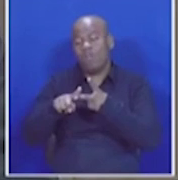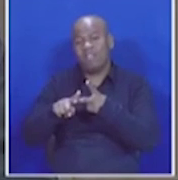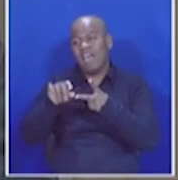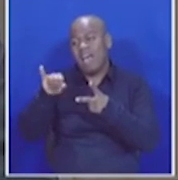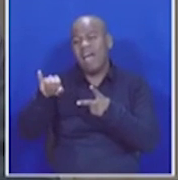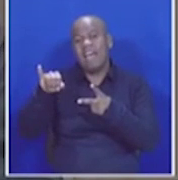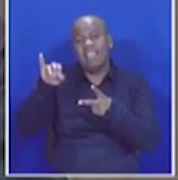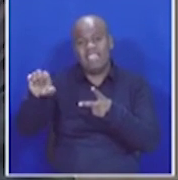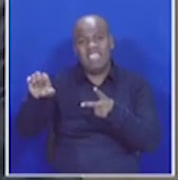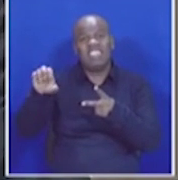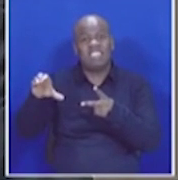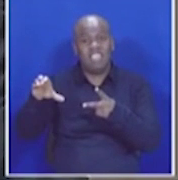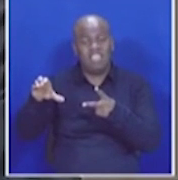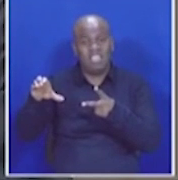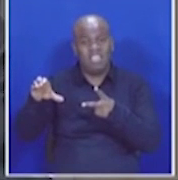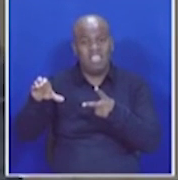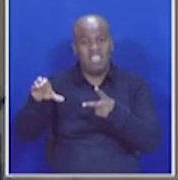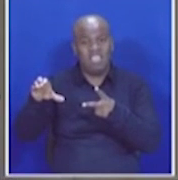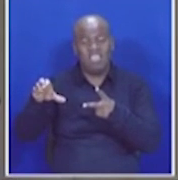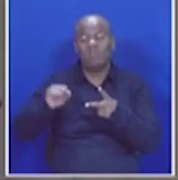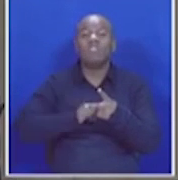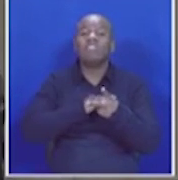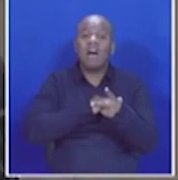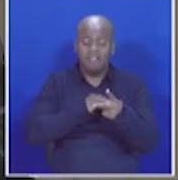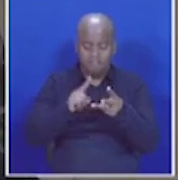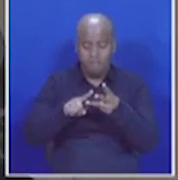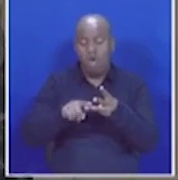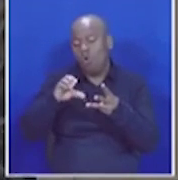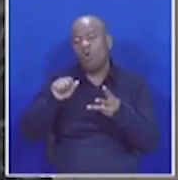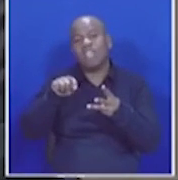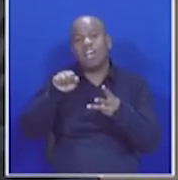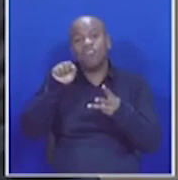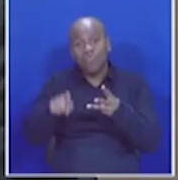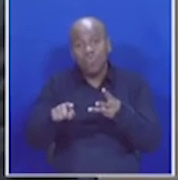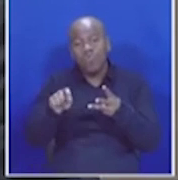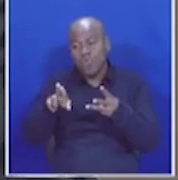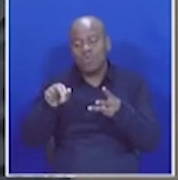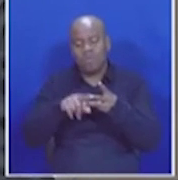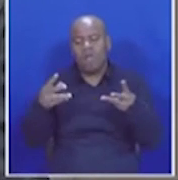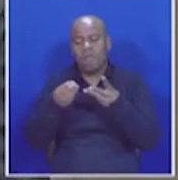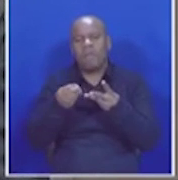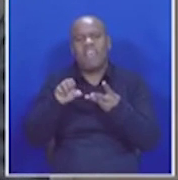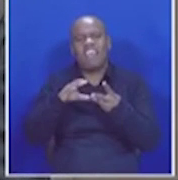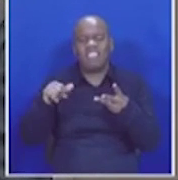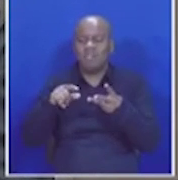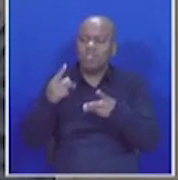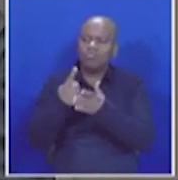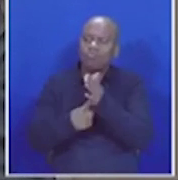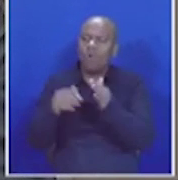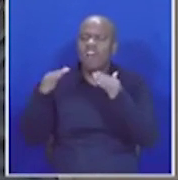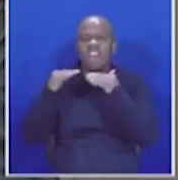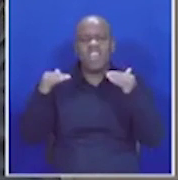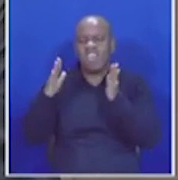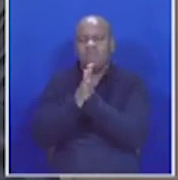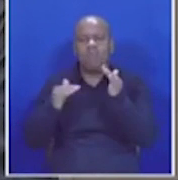affiliate of COSATU. COSATU is in alliance with the African National Congress. This then leaves the fairness and free